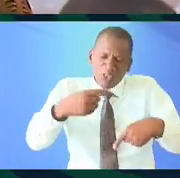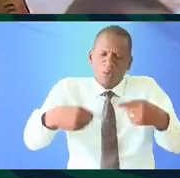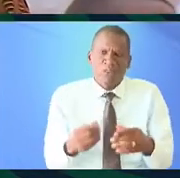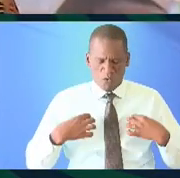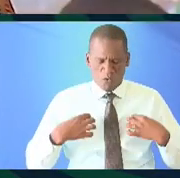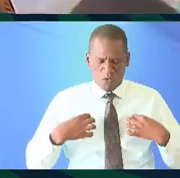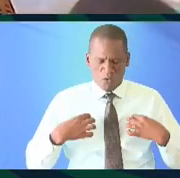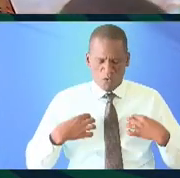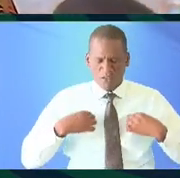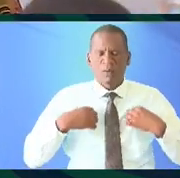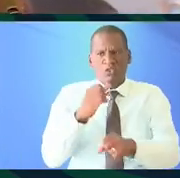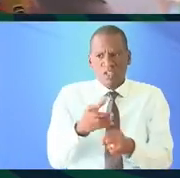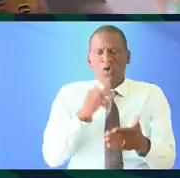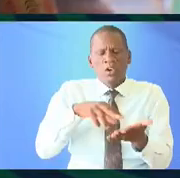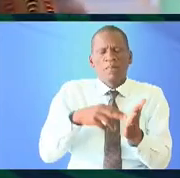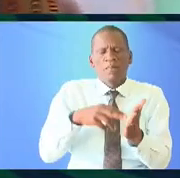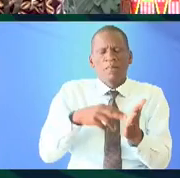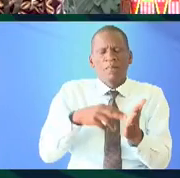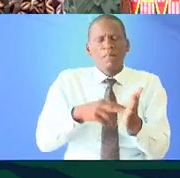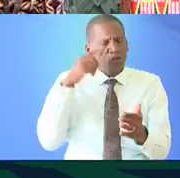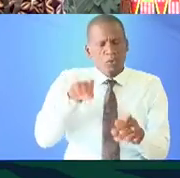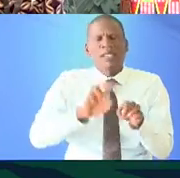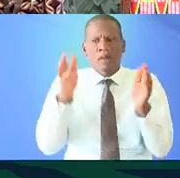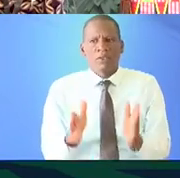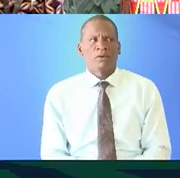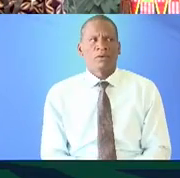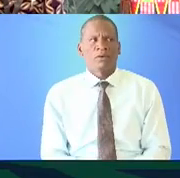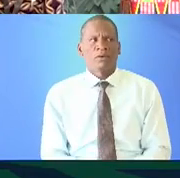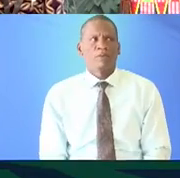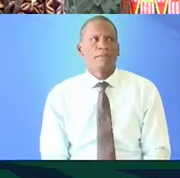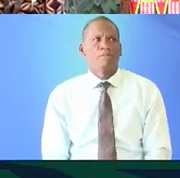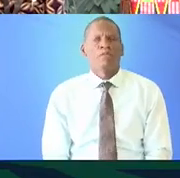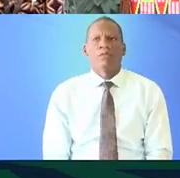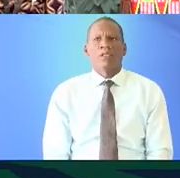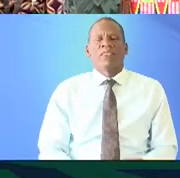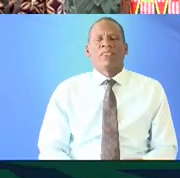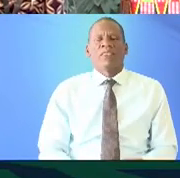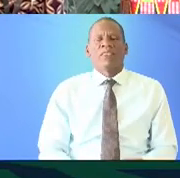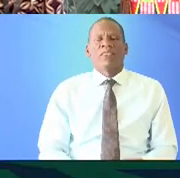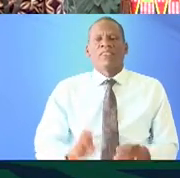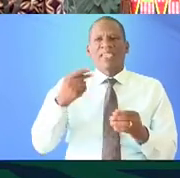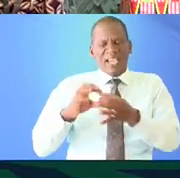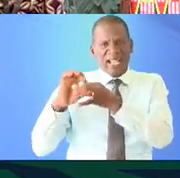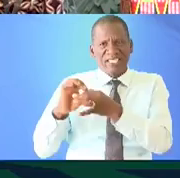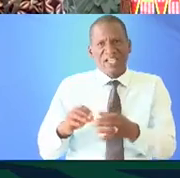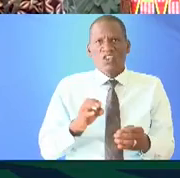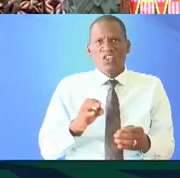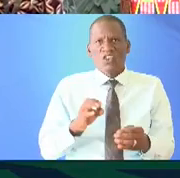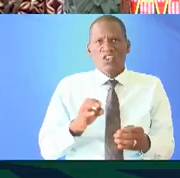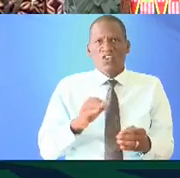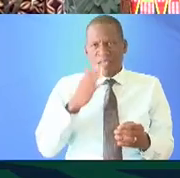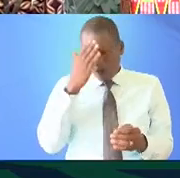process and what what it means for you as a Kenyan the famous Kenyan culture of